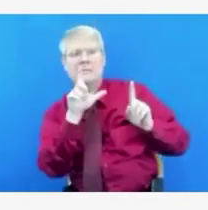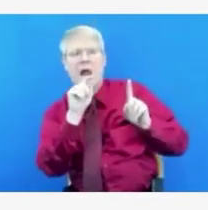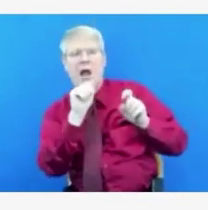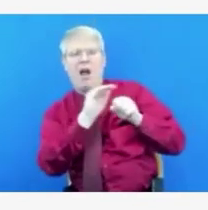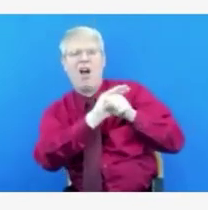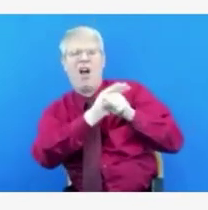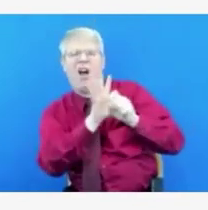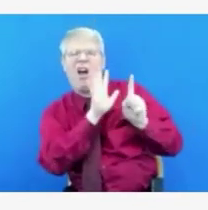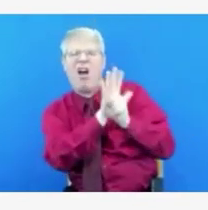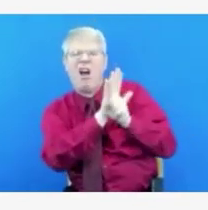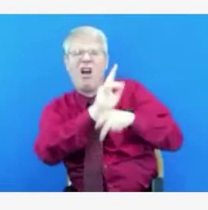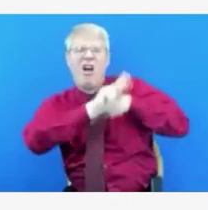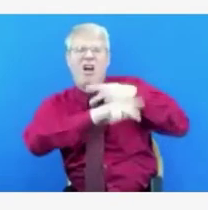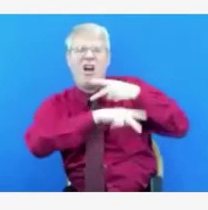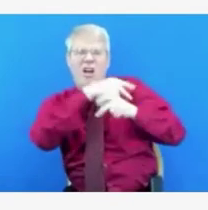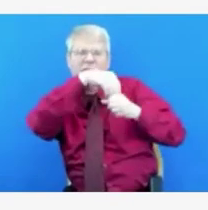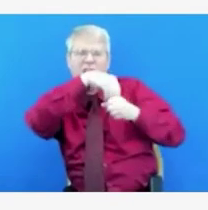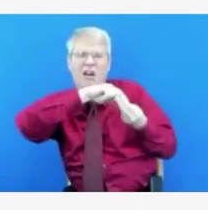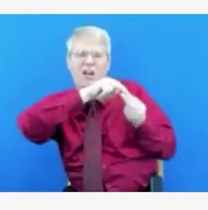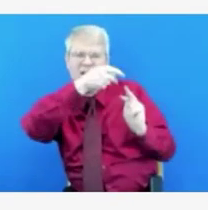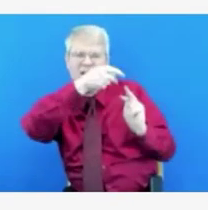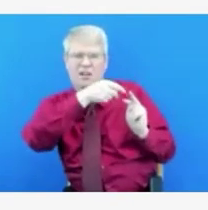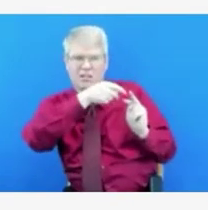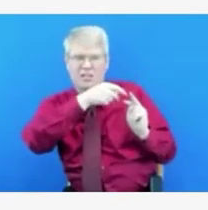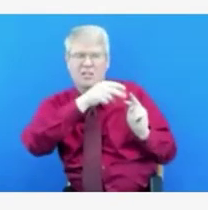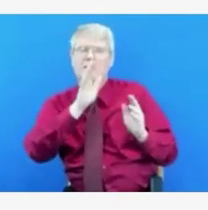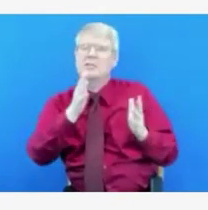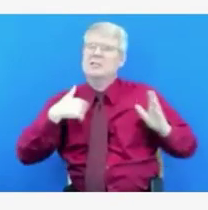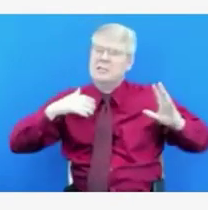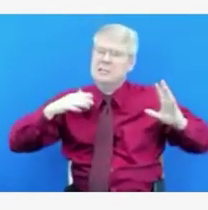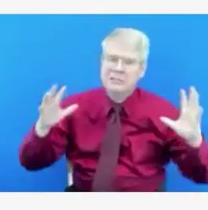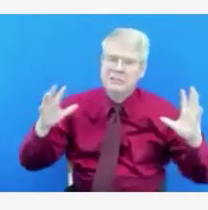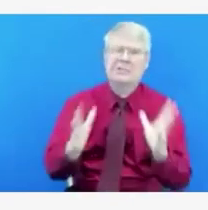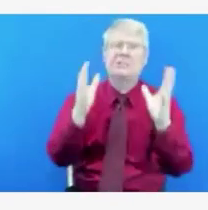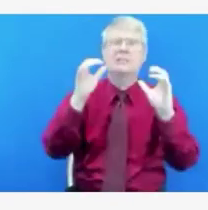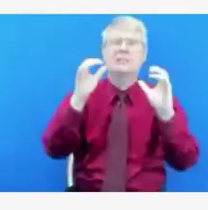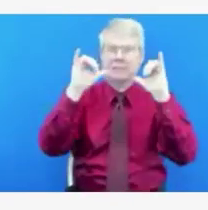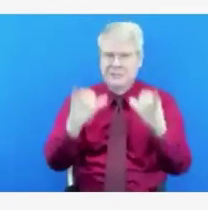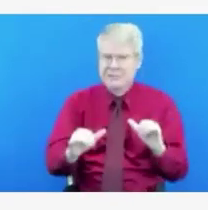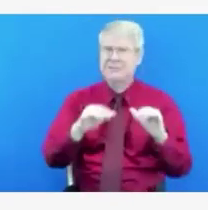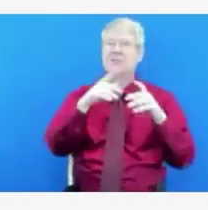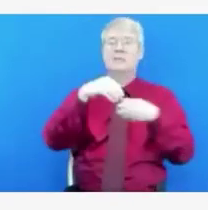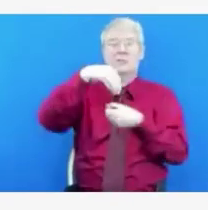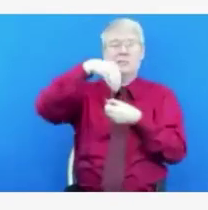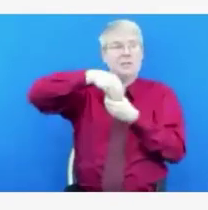please wear a mask indoors and in crowded outdoor spaces. And with that, I will hand it over to Dr. Nemerson.